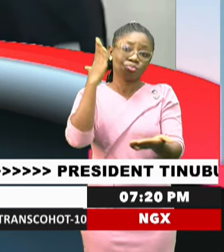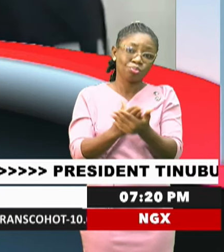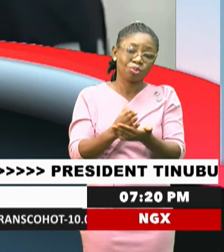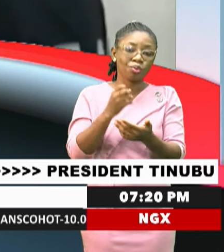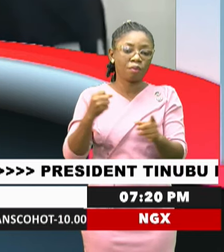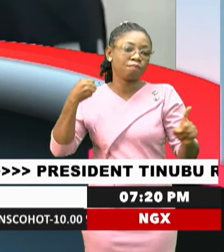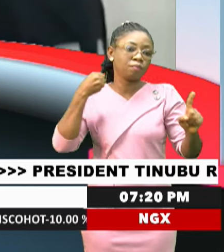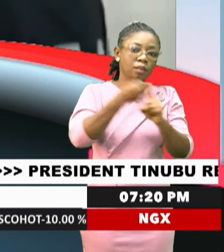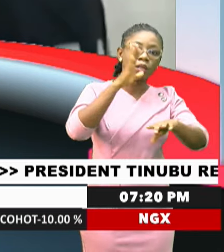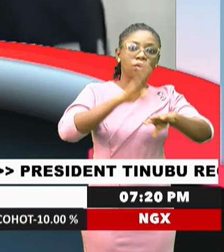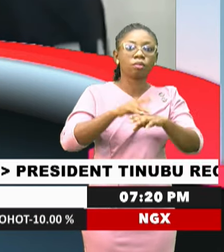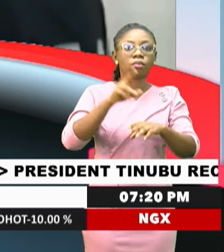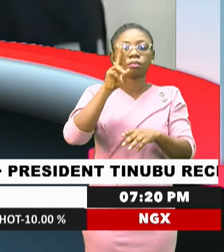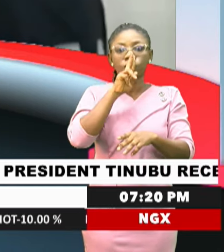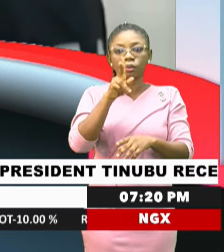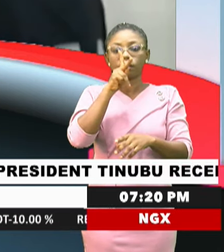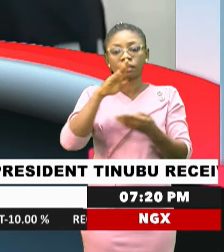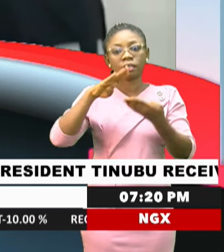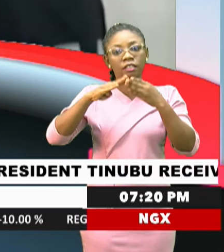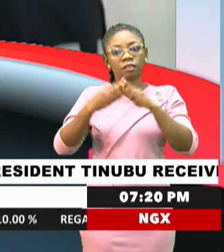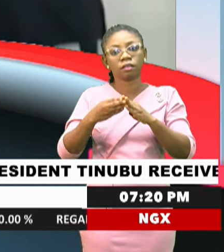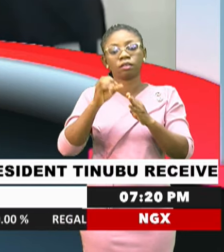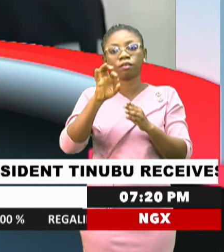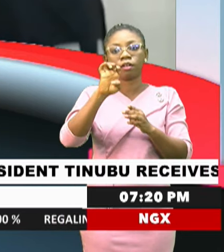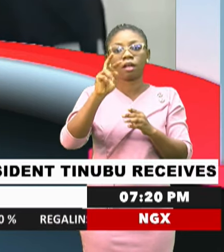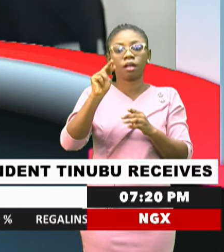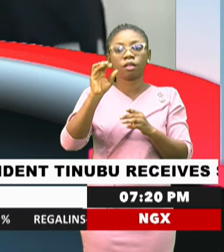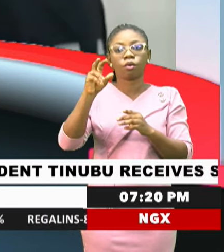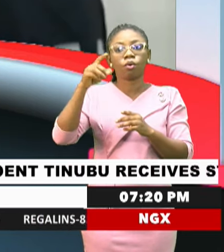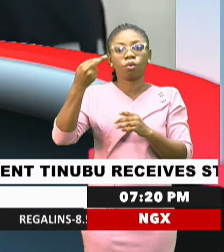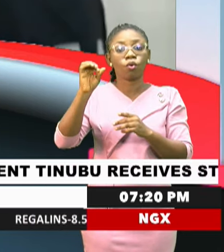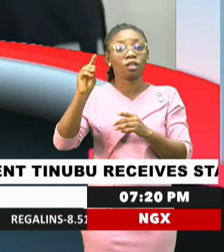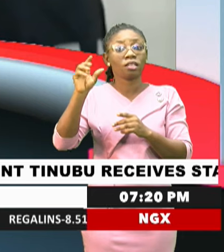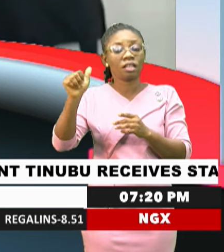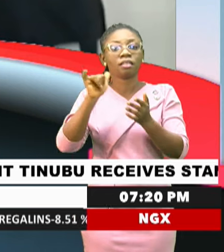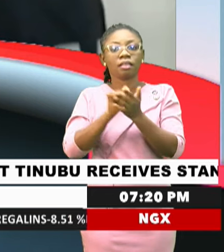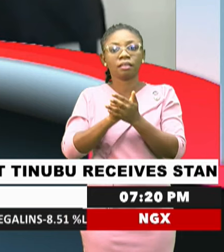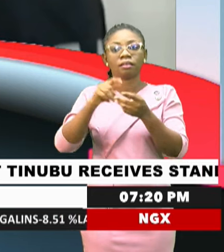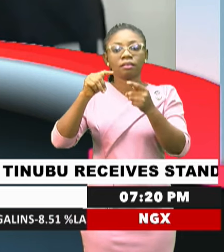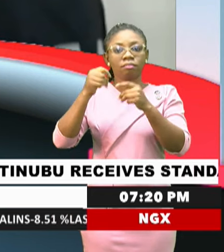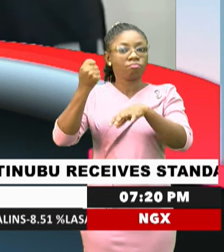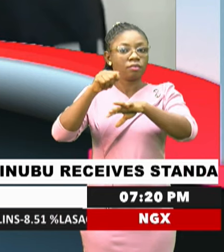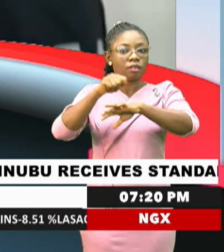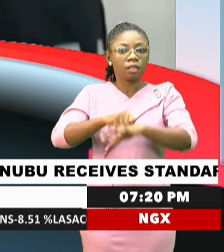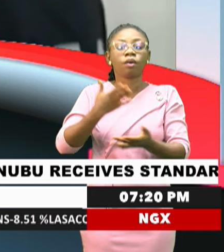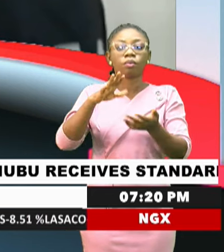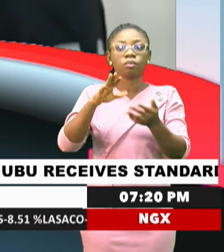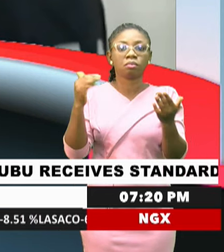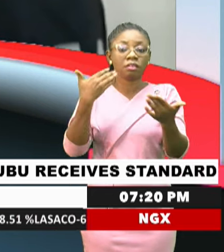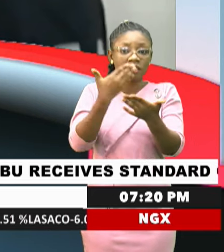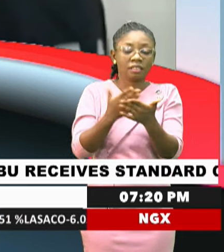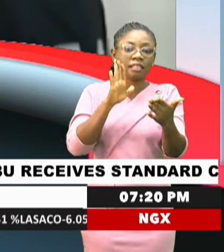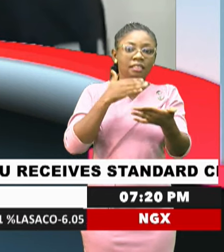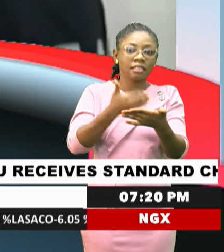on the Ukrainian city of Enohoda, a town near the Zaporizhia nuclear power plant. Following